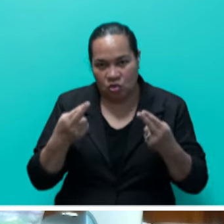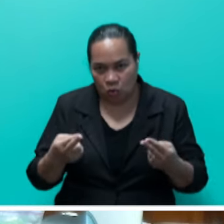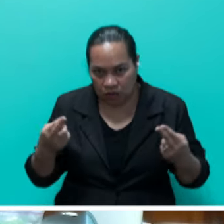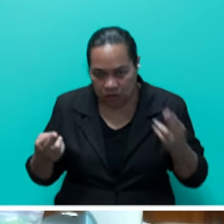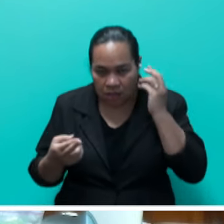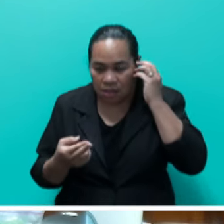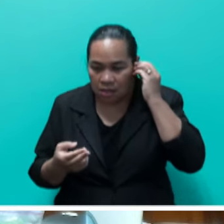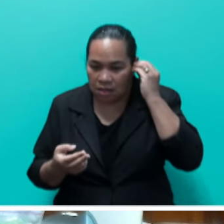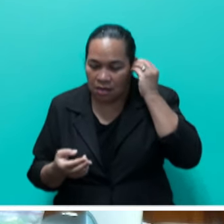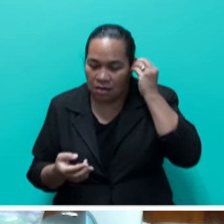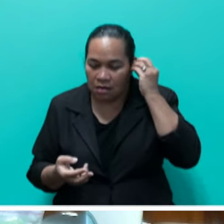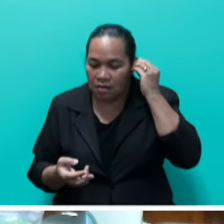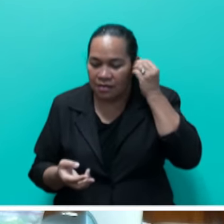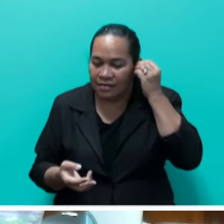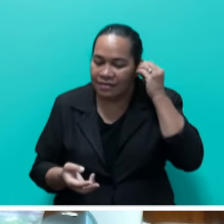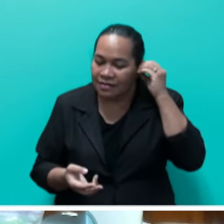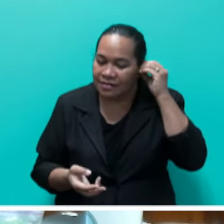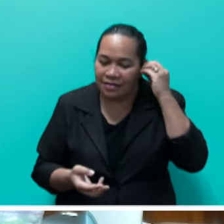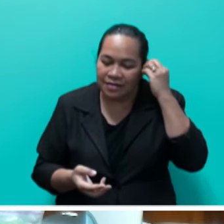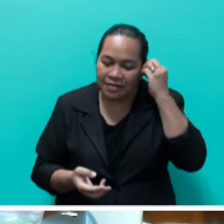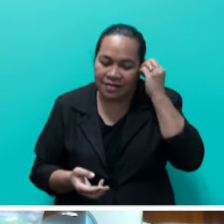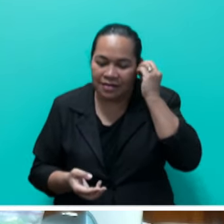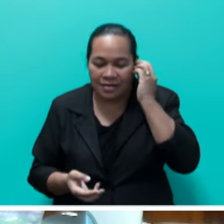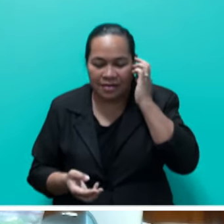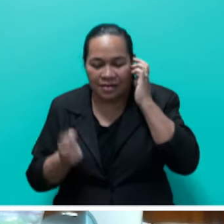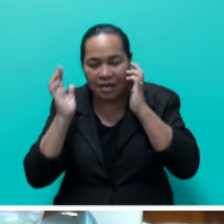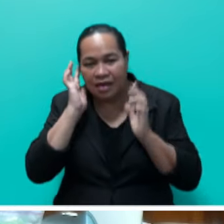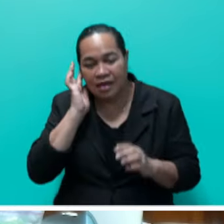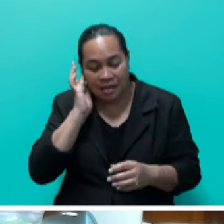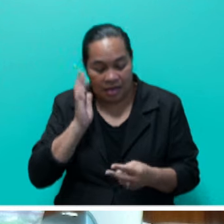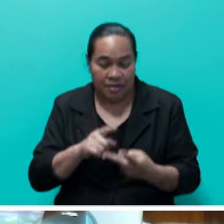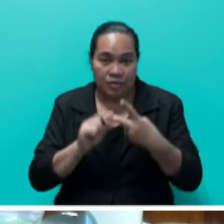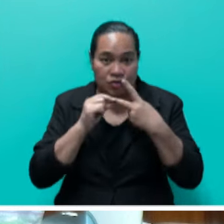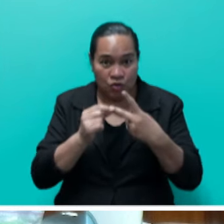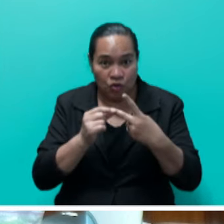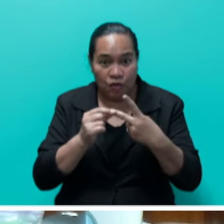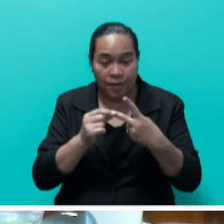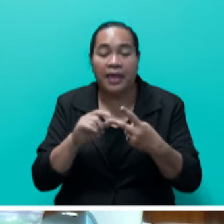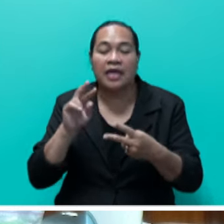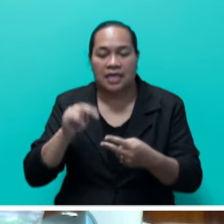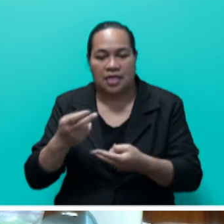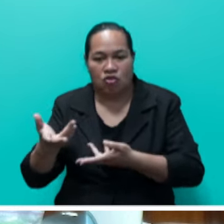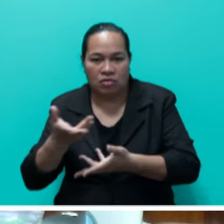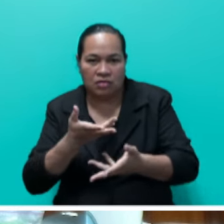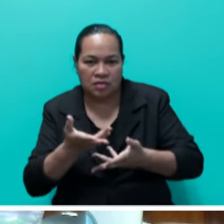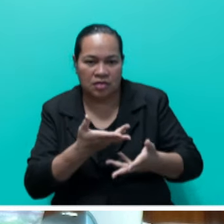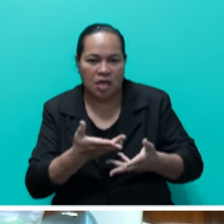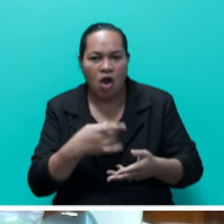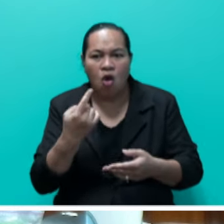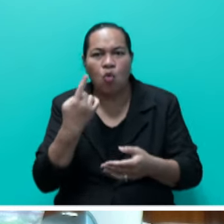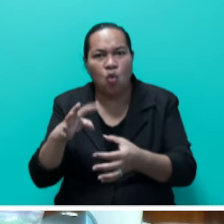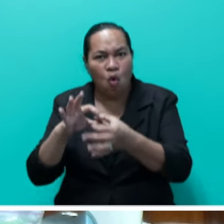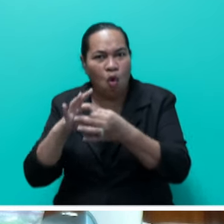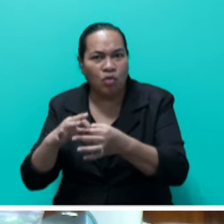Step two, Mr. Speaker, involves a consultation and consent of customary fishing rights owners.